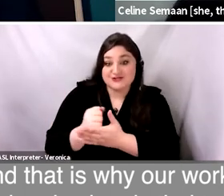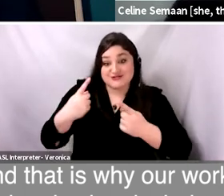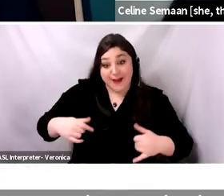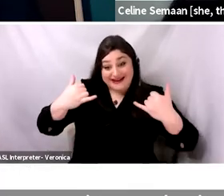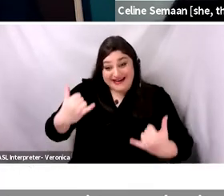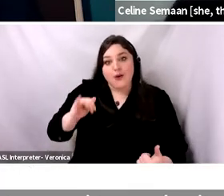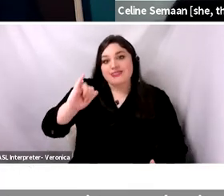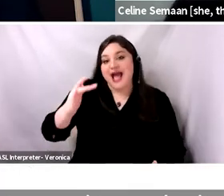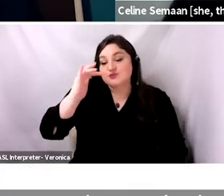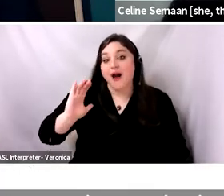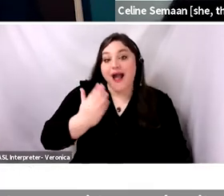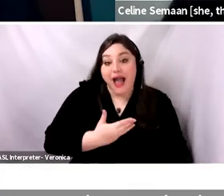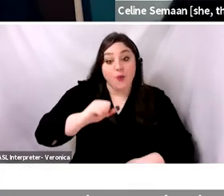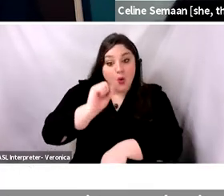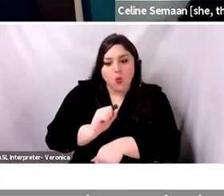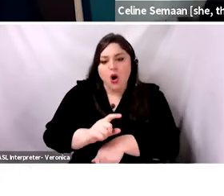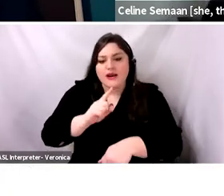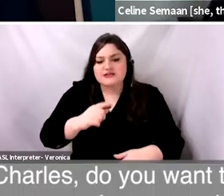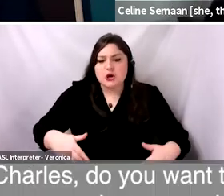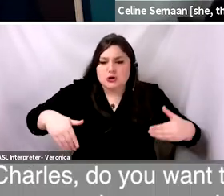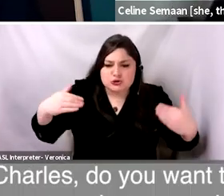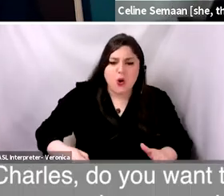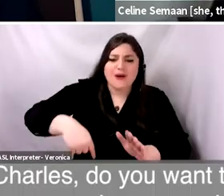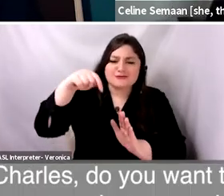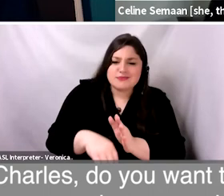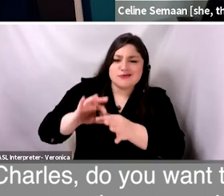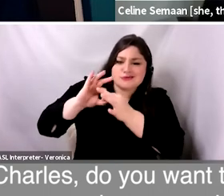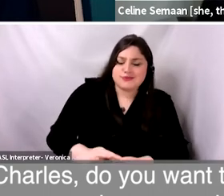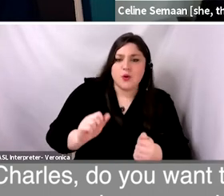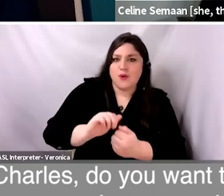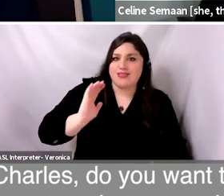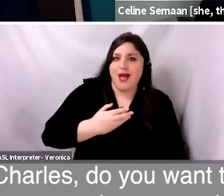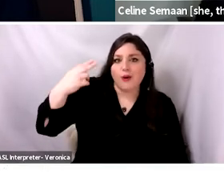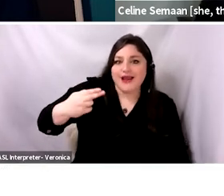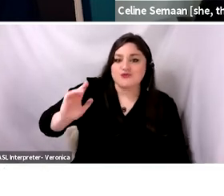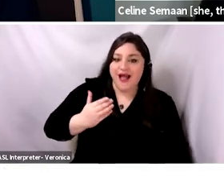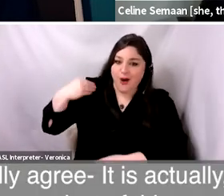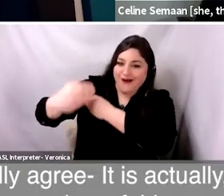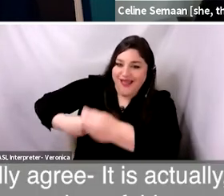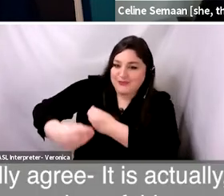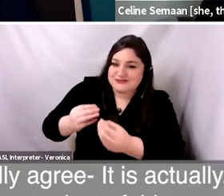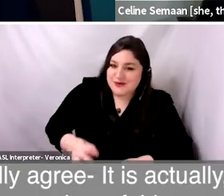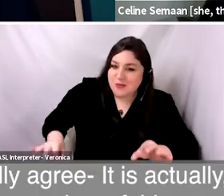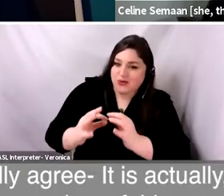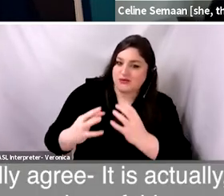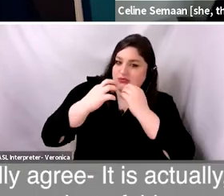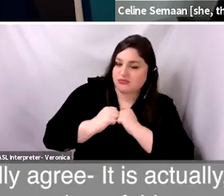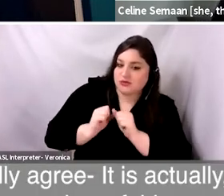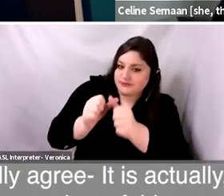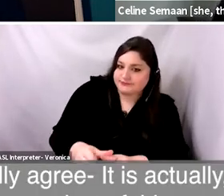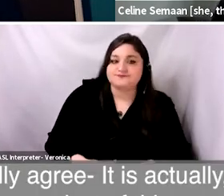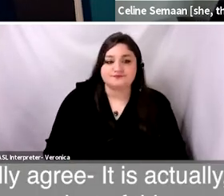deeply tied to our history and to our heritage. Charles, do you want to comment on that very quickly? I fully agree.